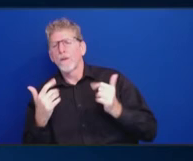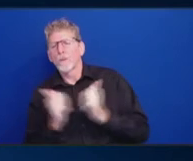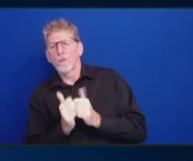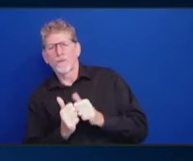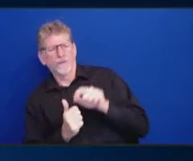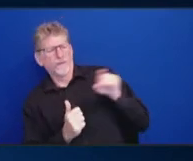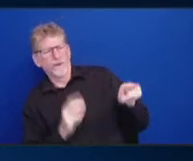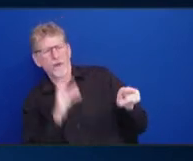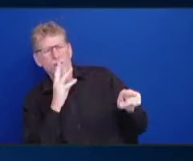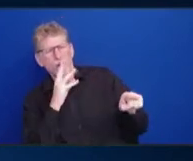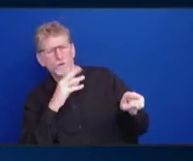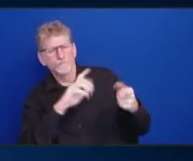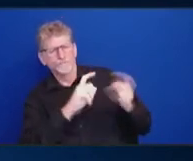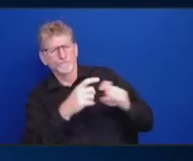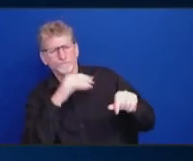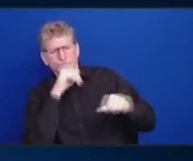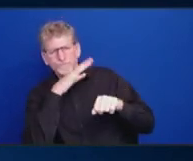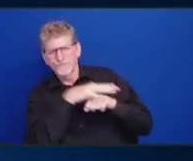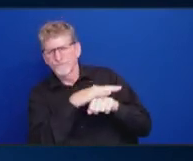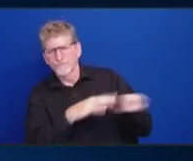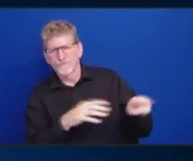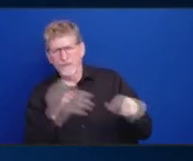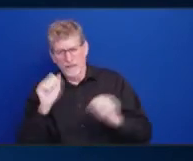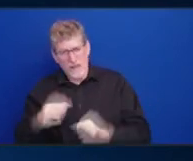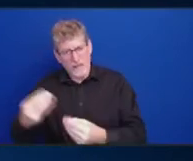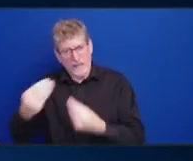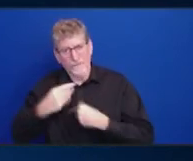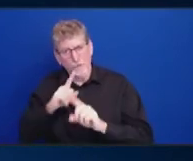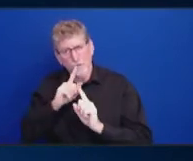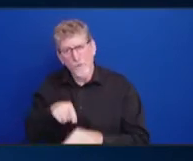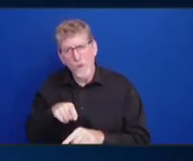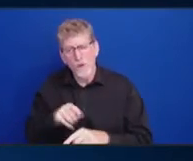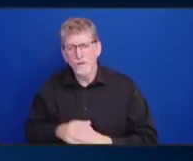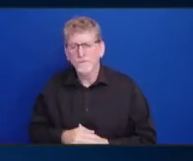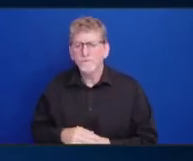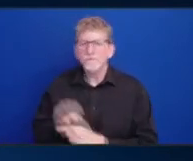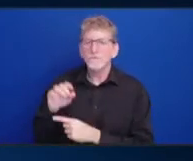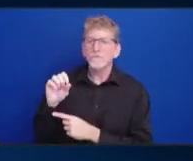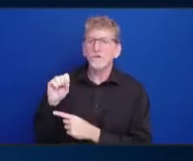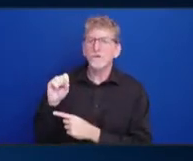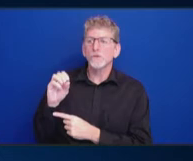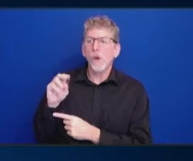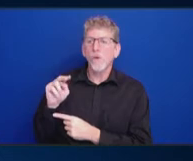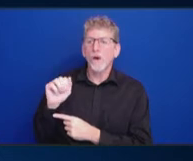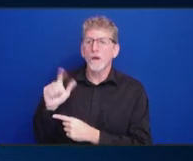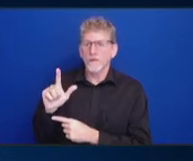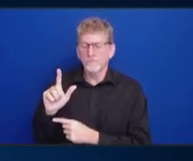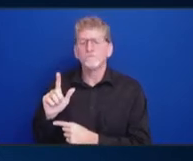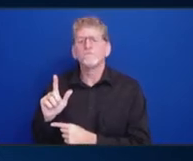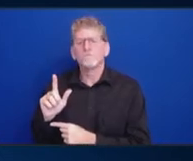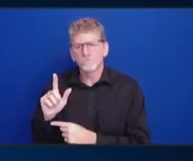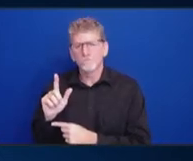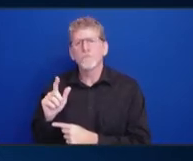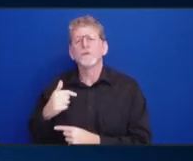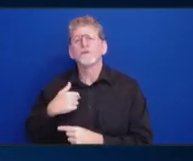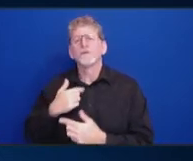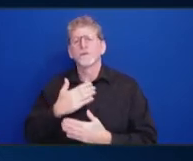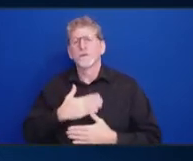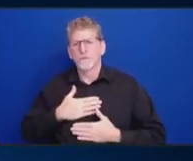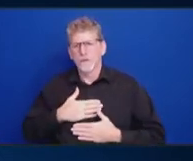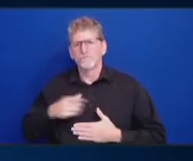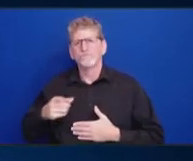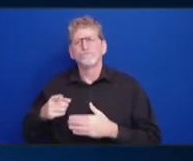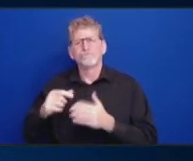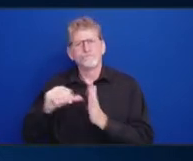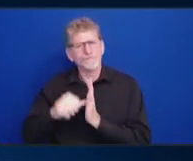So, Kerry, I think that I appreciate you're consistently pushing us on this. And so, thank you for continuing to